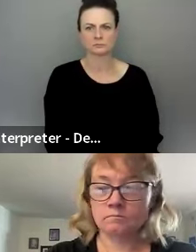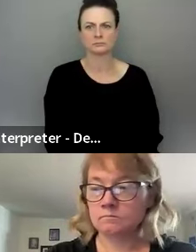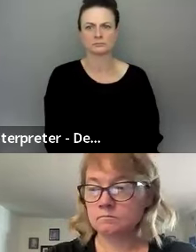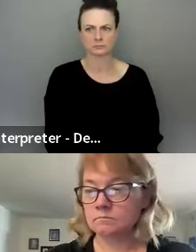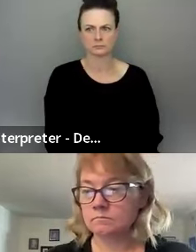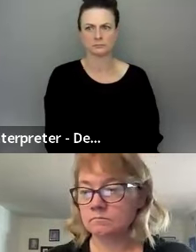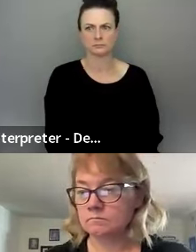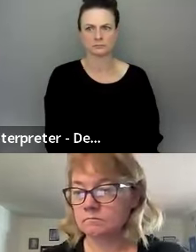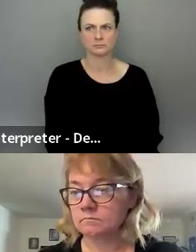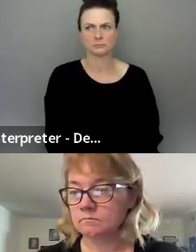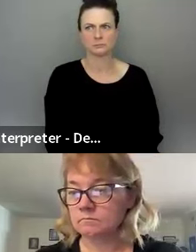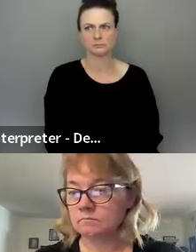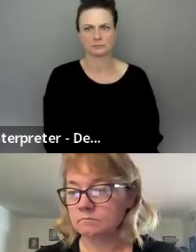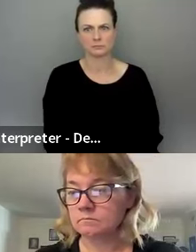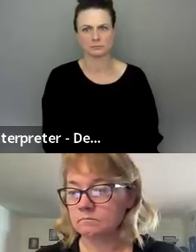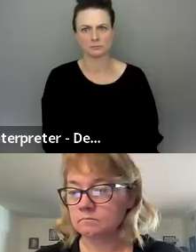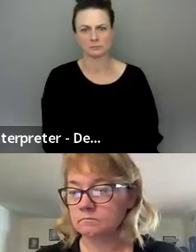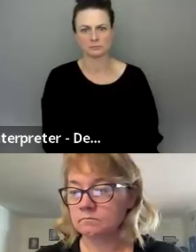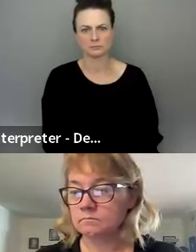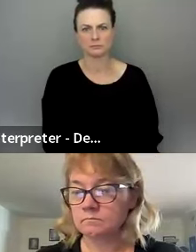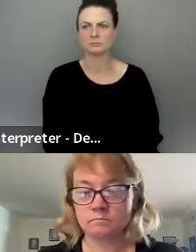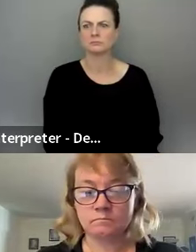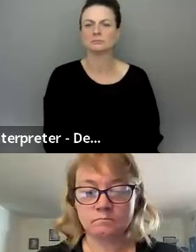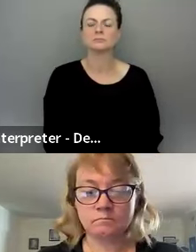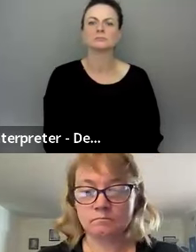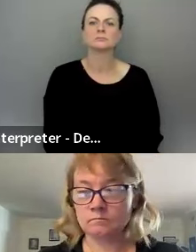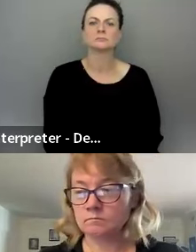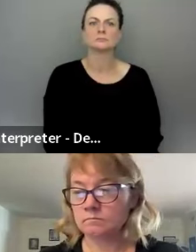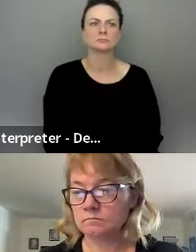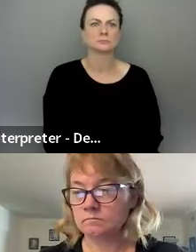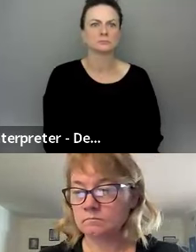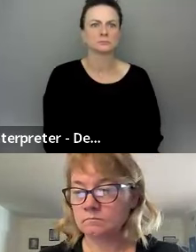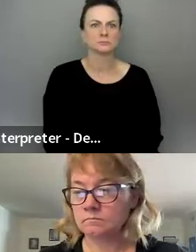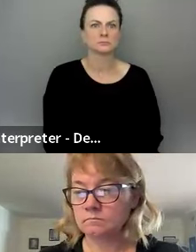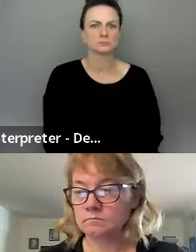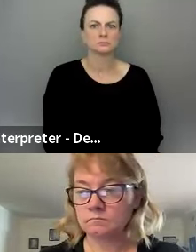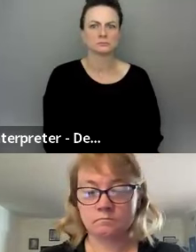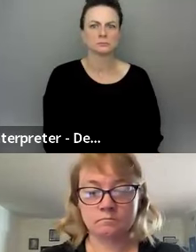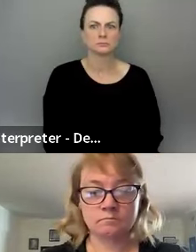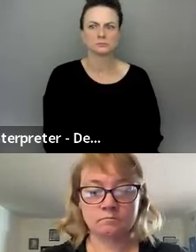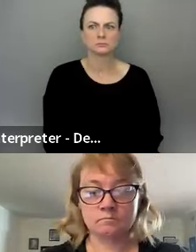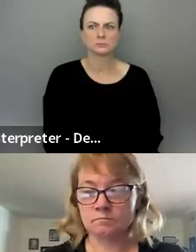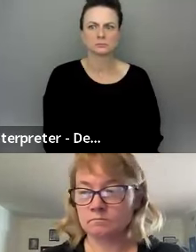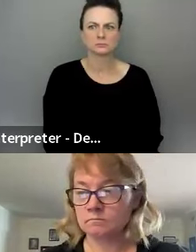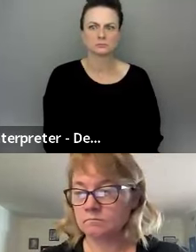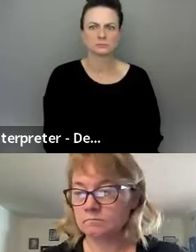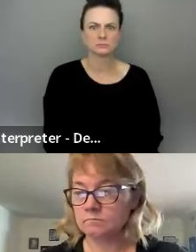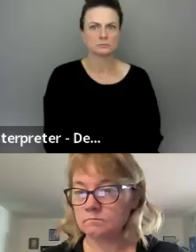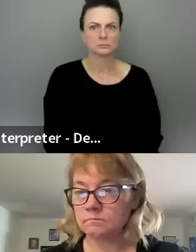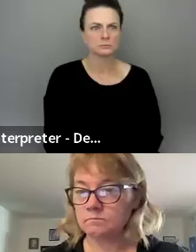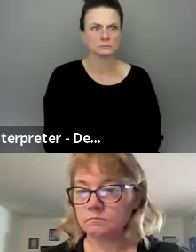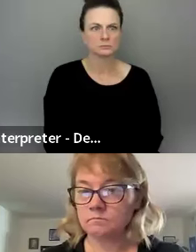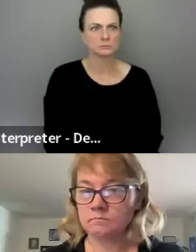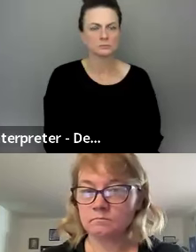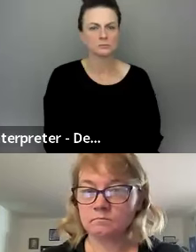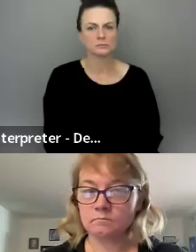an answer to that. know that, uh, yes, uh, exactly. Um, Milan, right? Like you're the KCD organizer in your